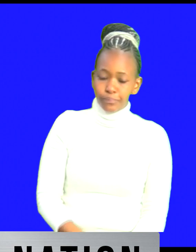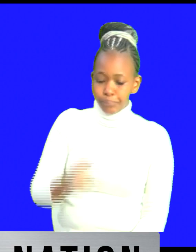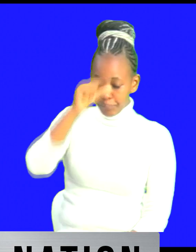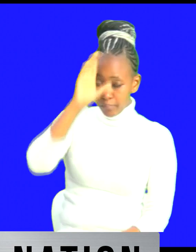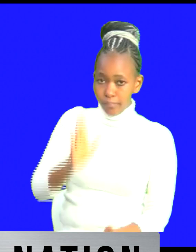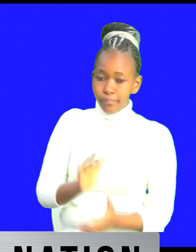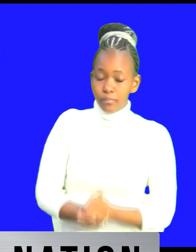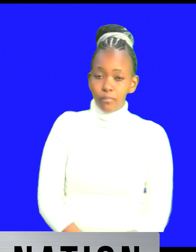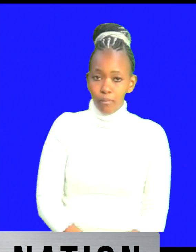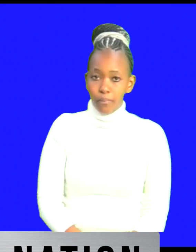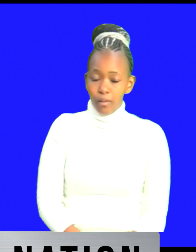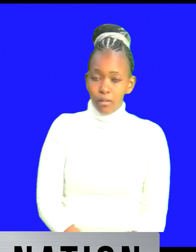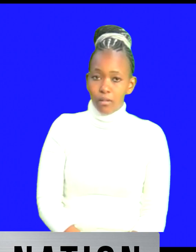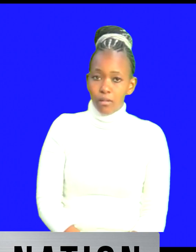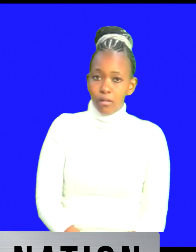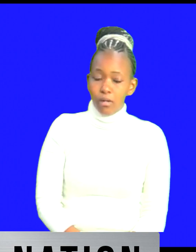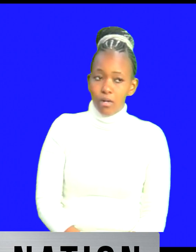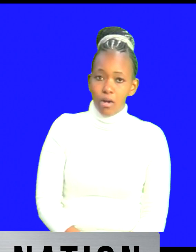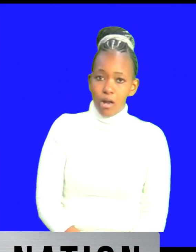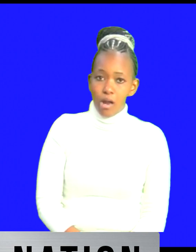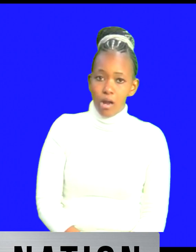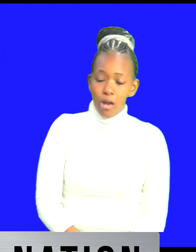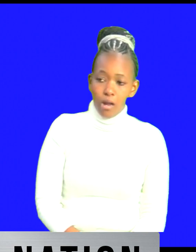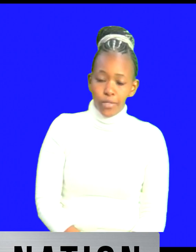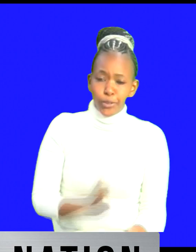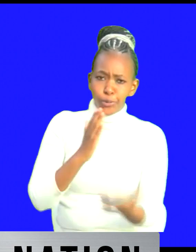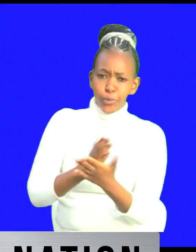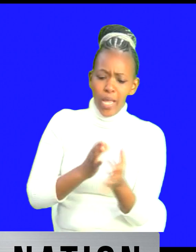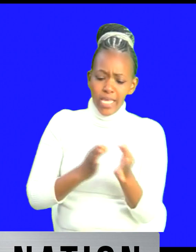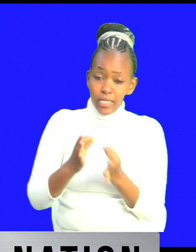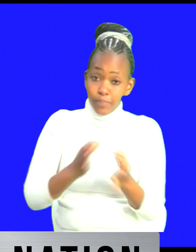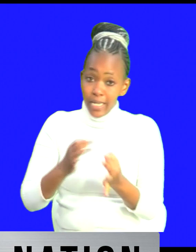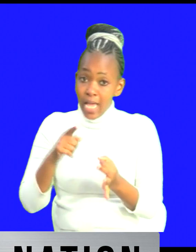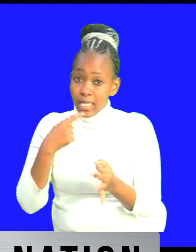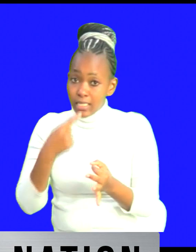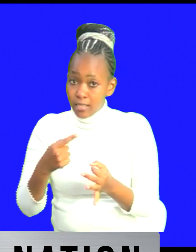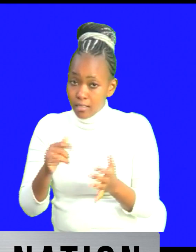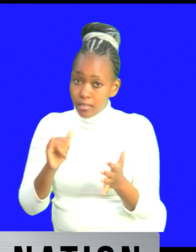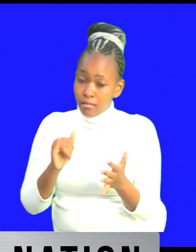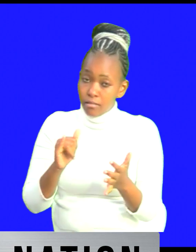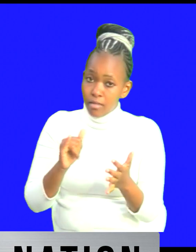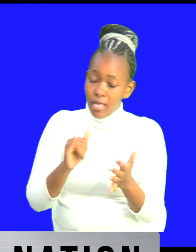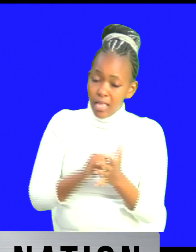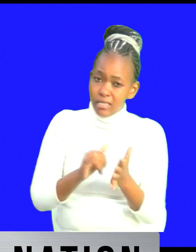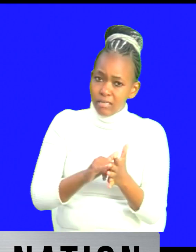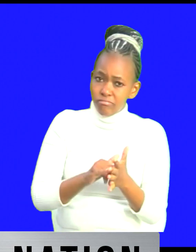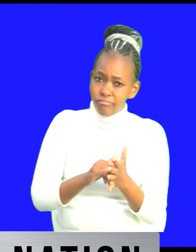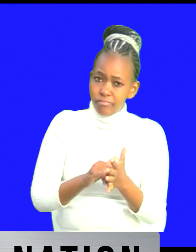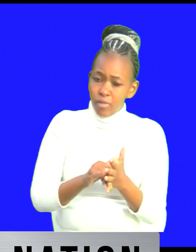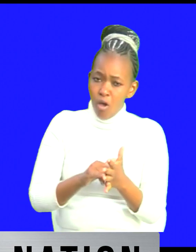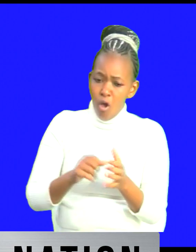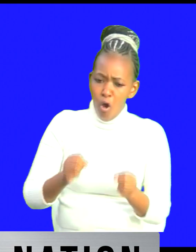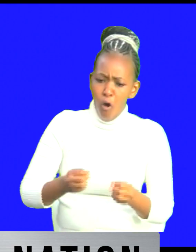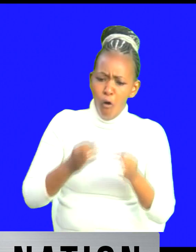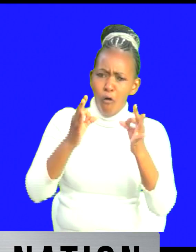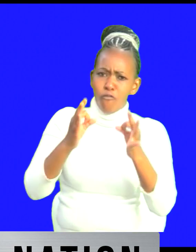yeah and and he actually explained and said uh his his chief officer has actually made